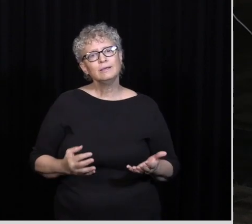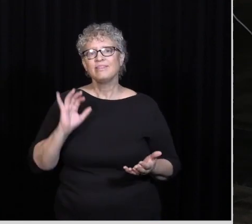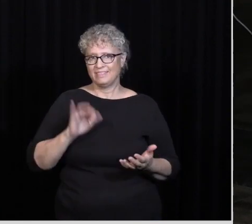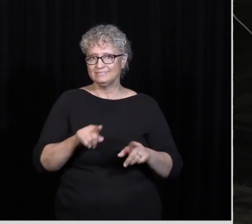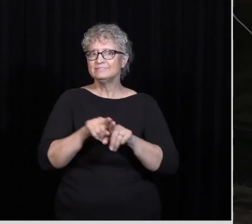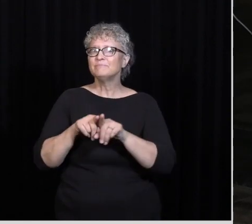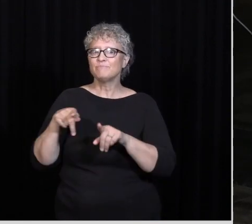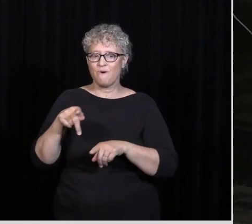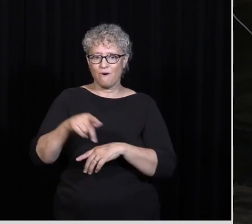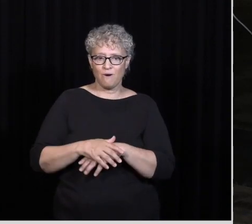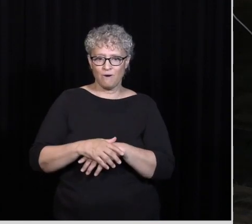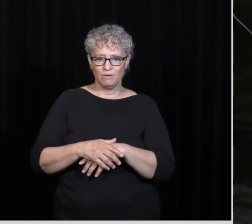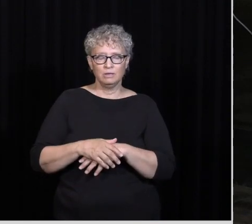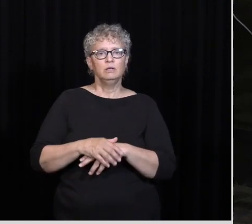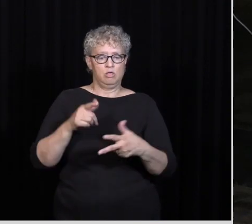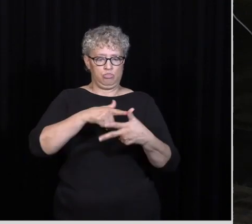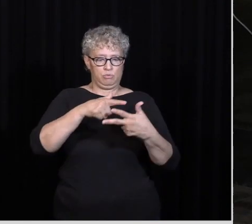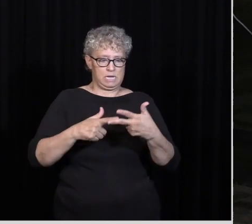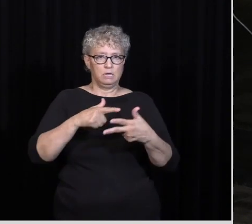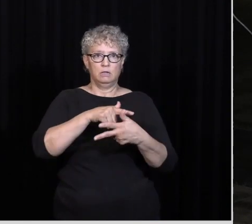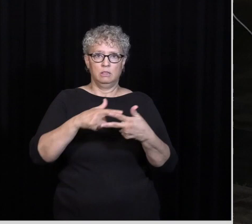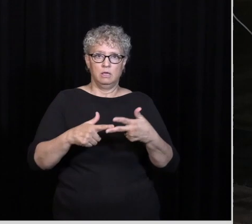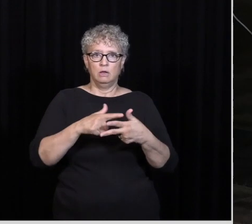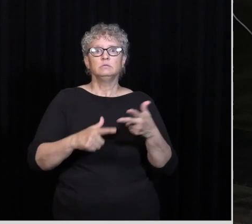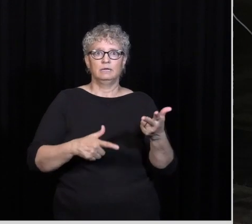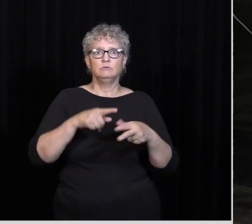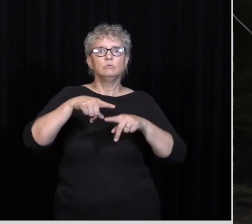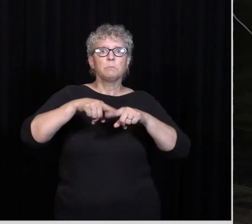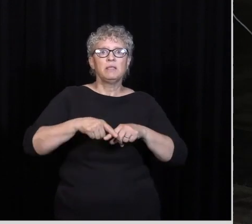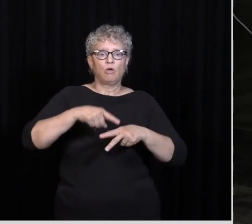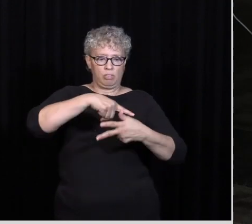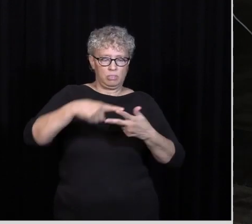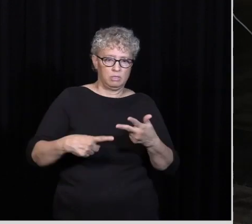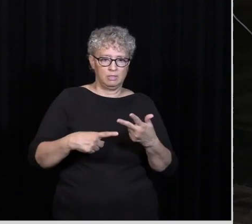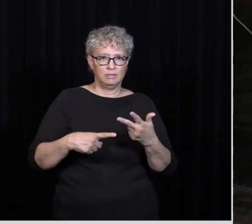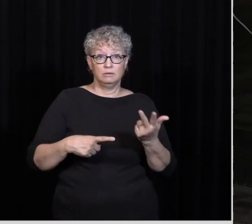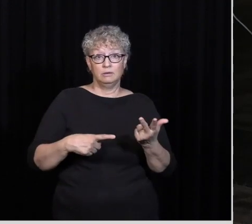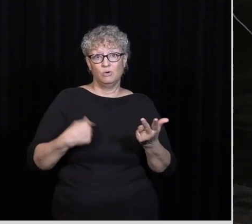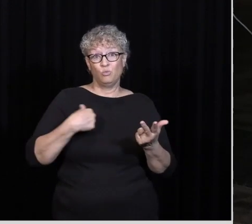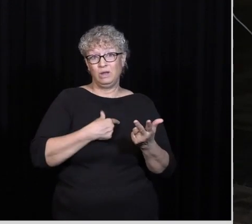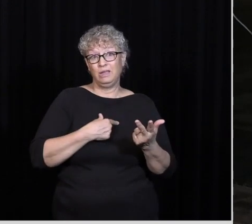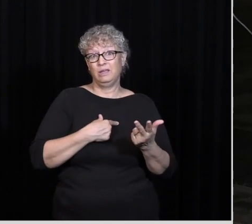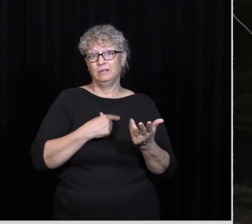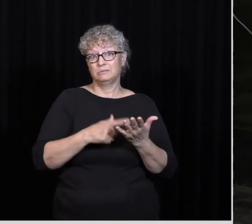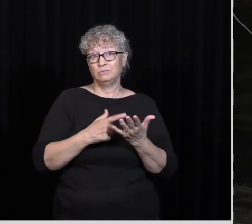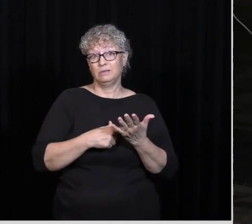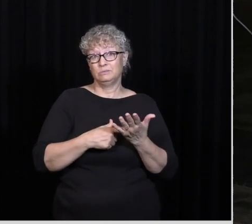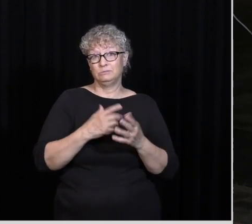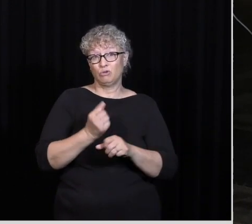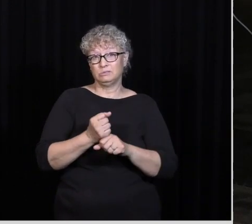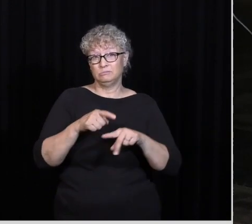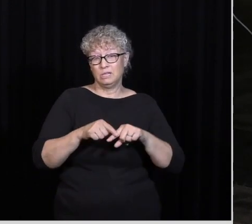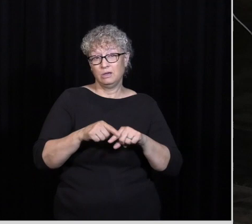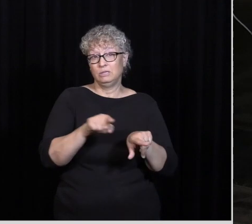First three things This is what he relied on And the reason These are important Is because sometimes We're tempted to rely On the same things But they don't